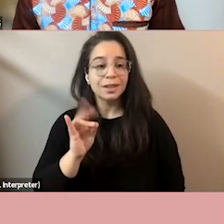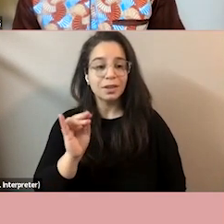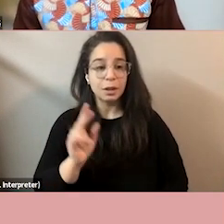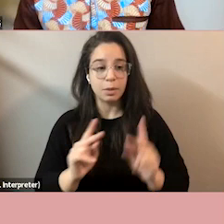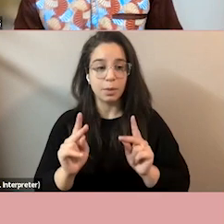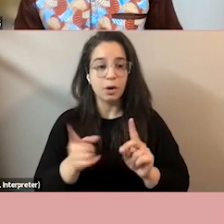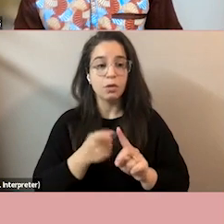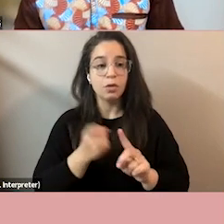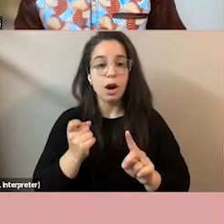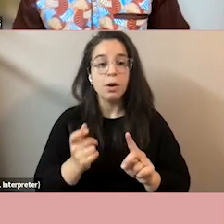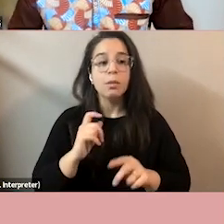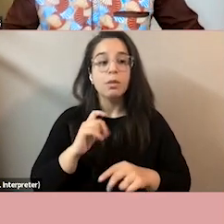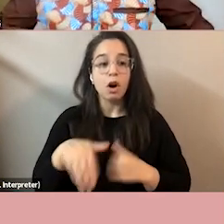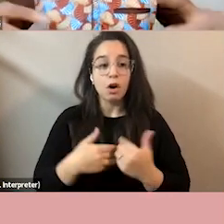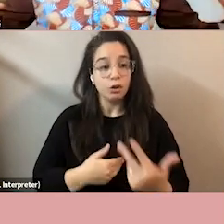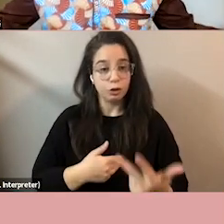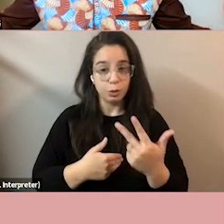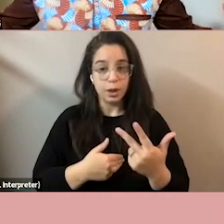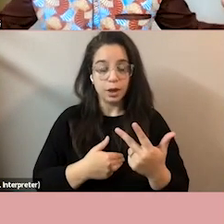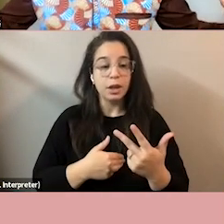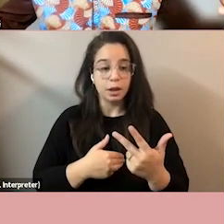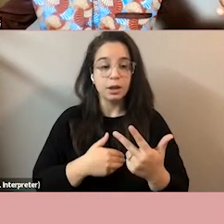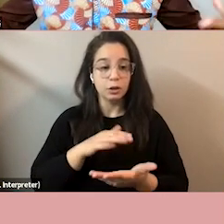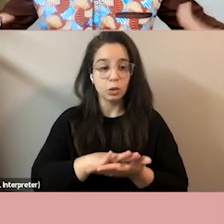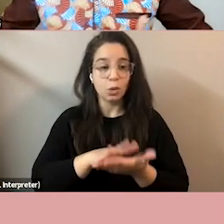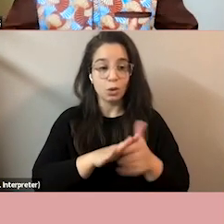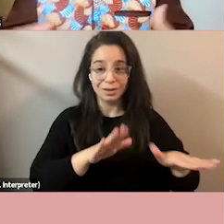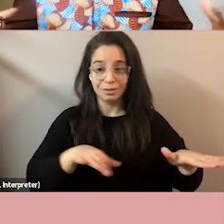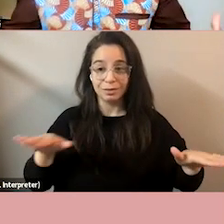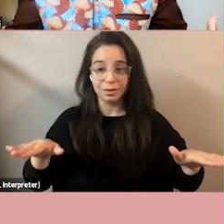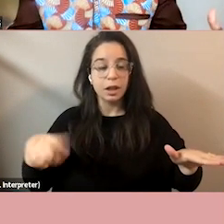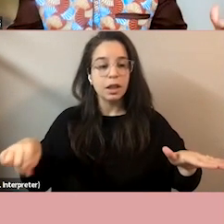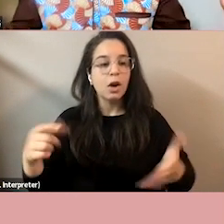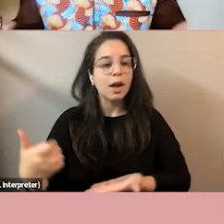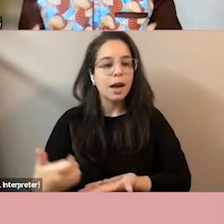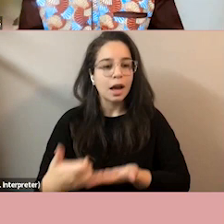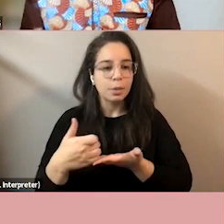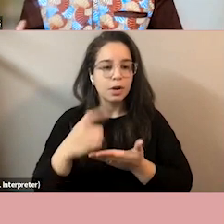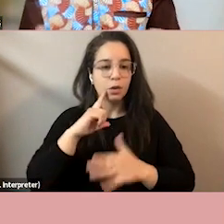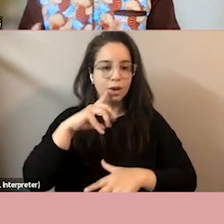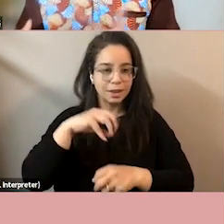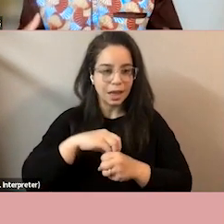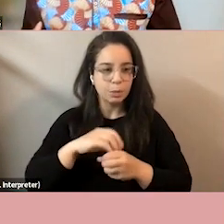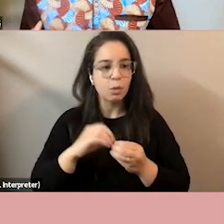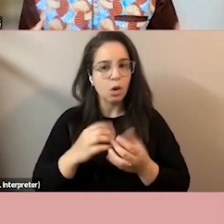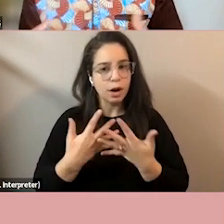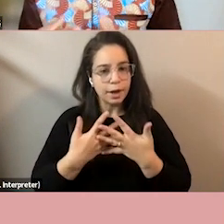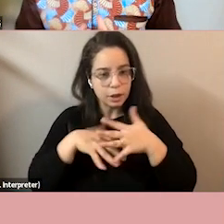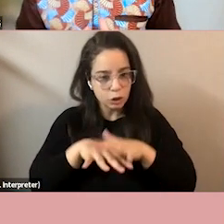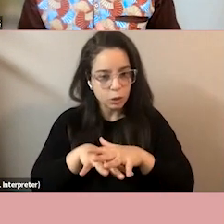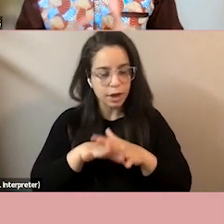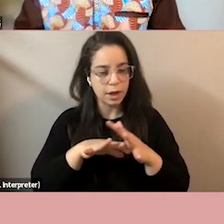campuses who are helping with developing an integrated approach